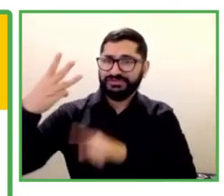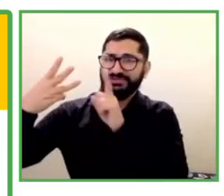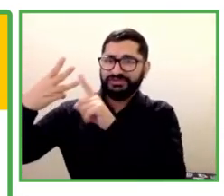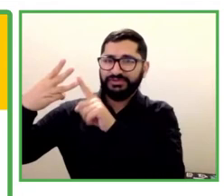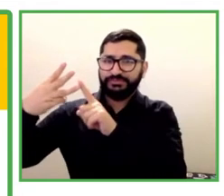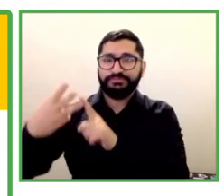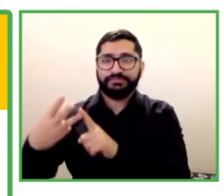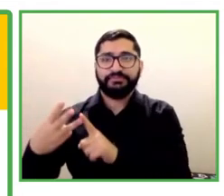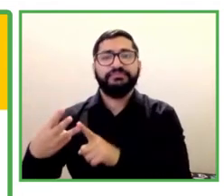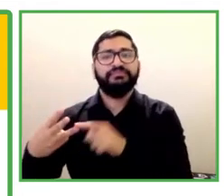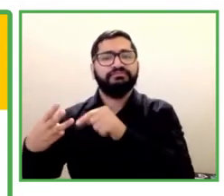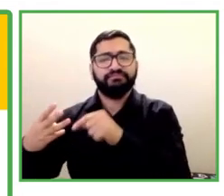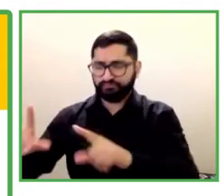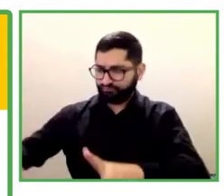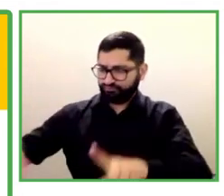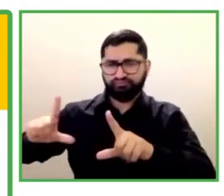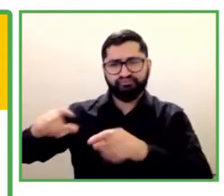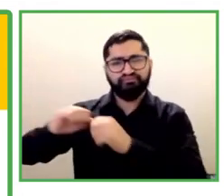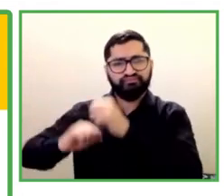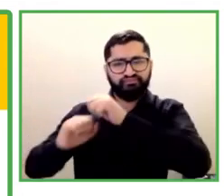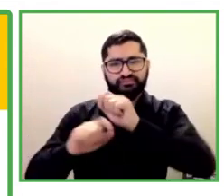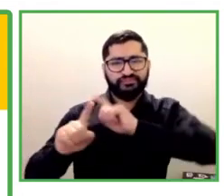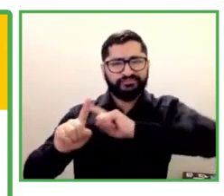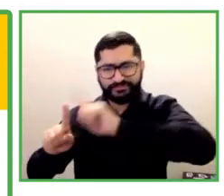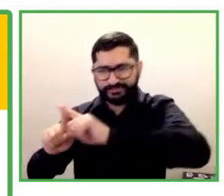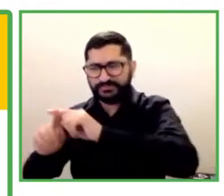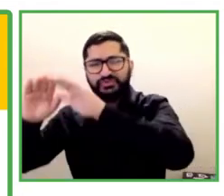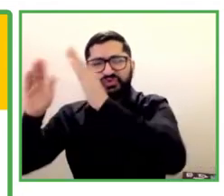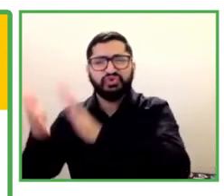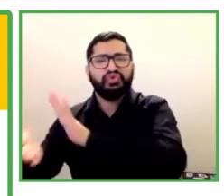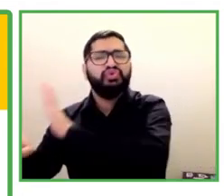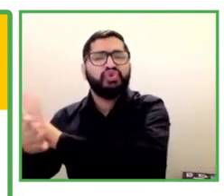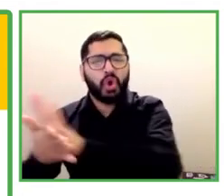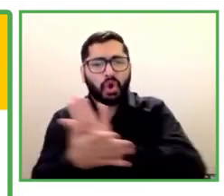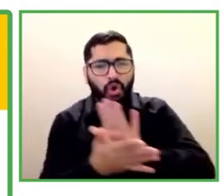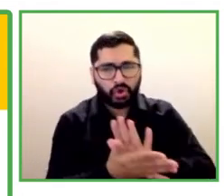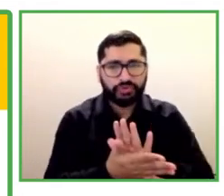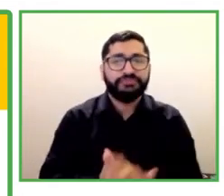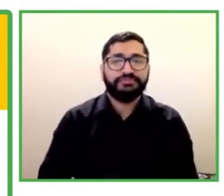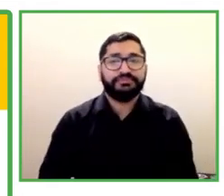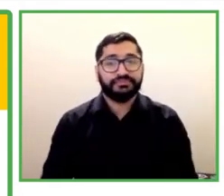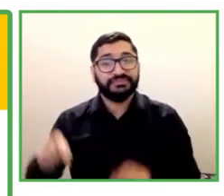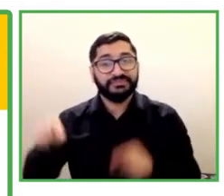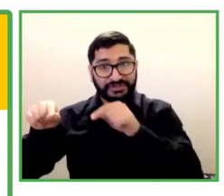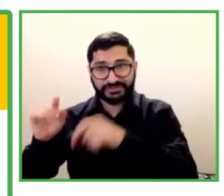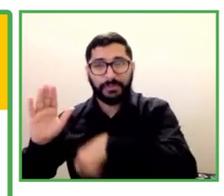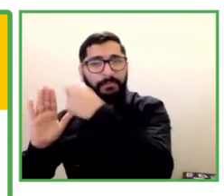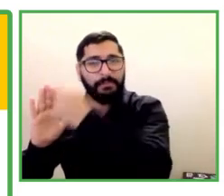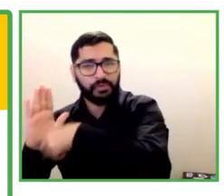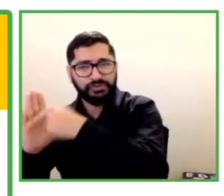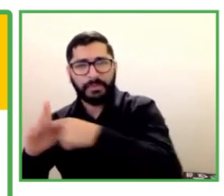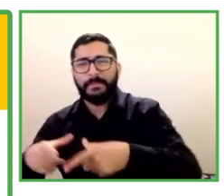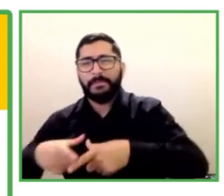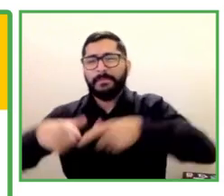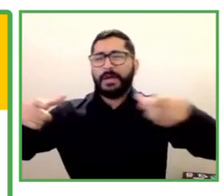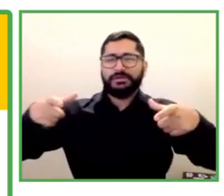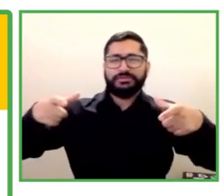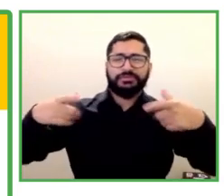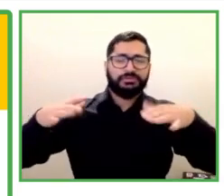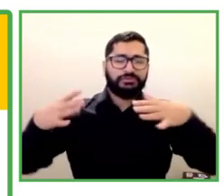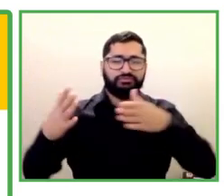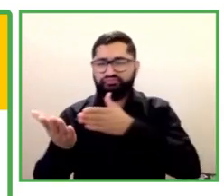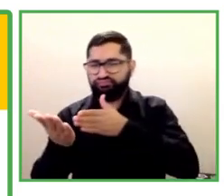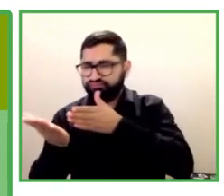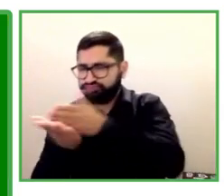which was started when companies requested us for educated youth and we placed about 1,000 youth with